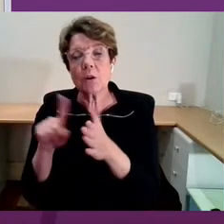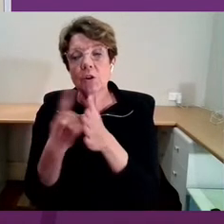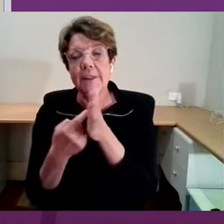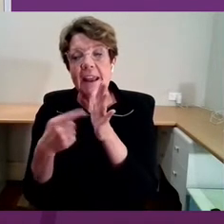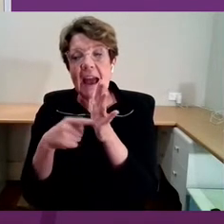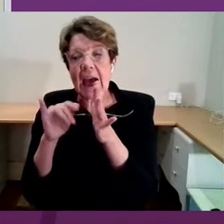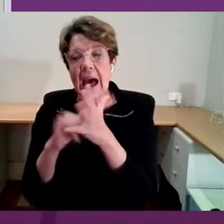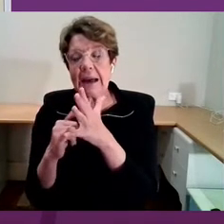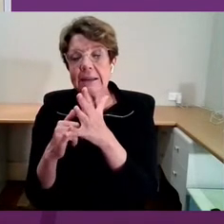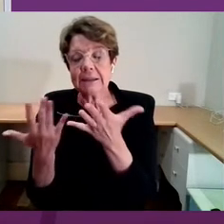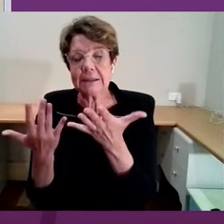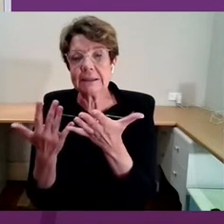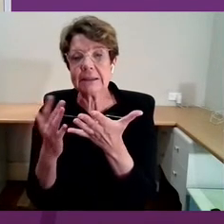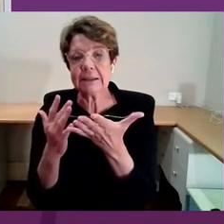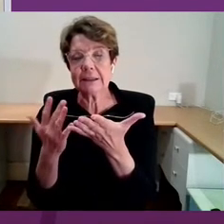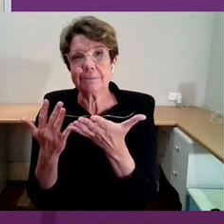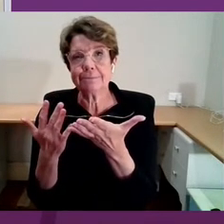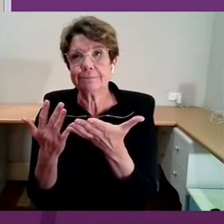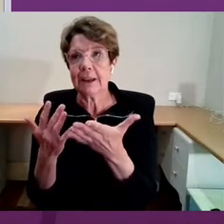system might not?